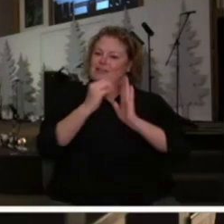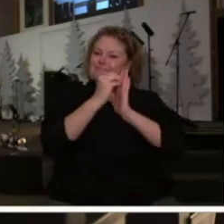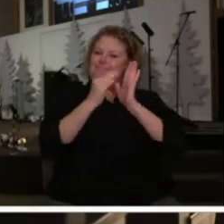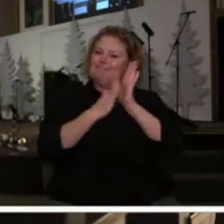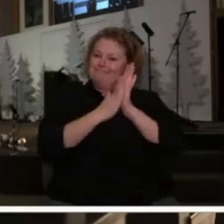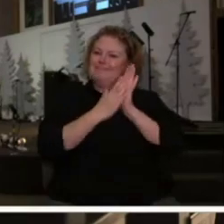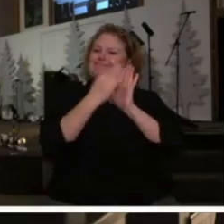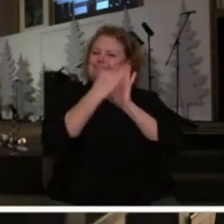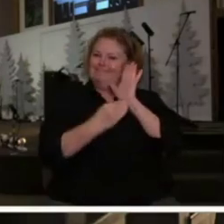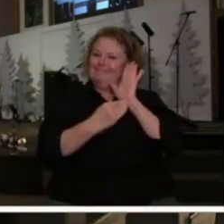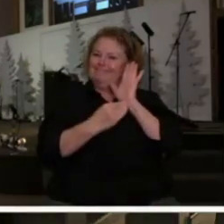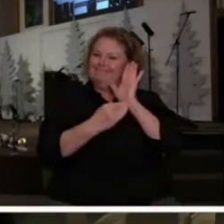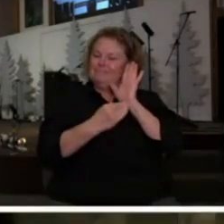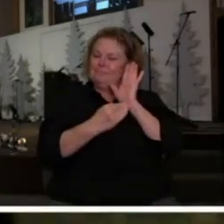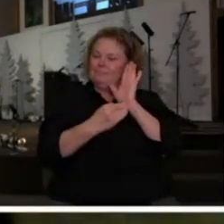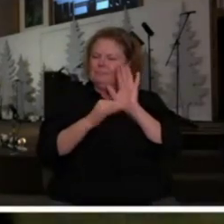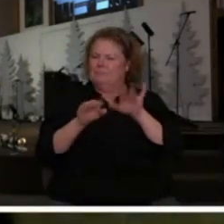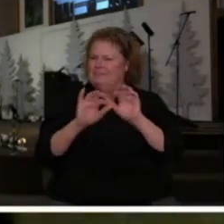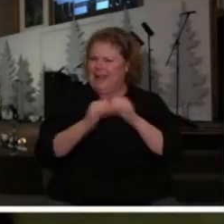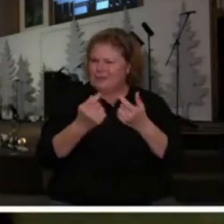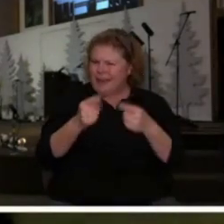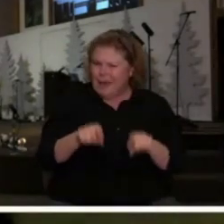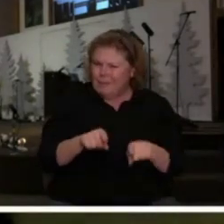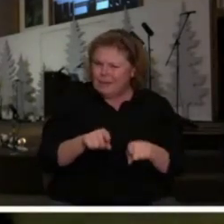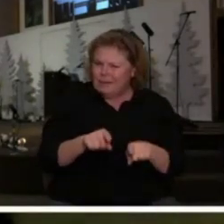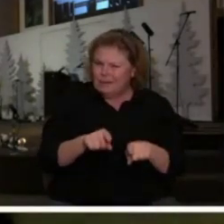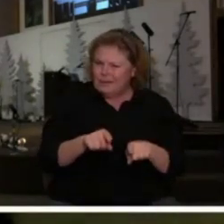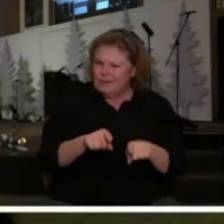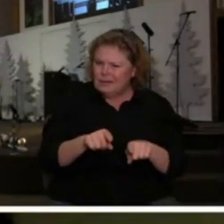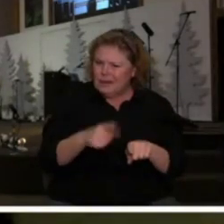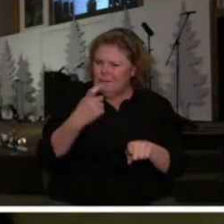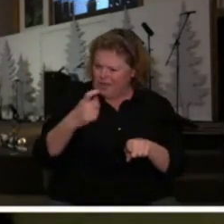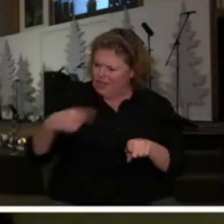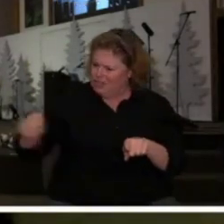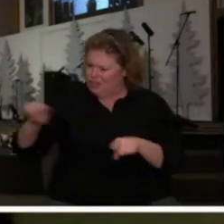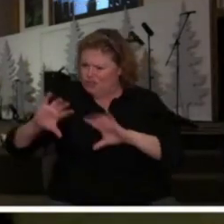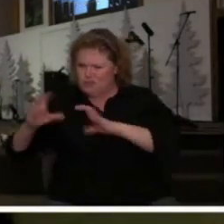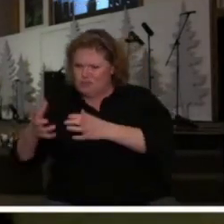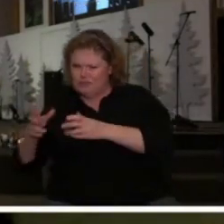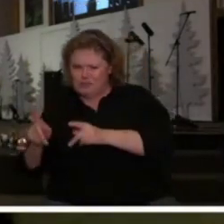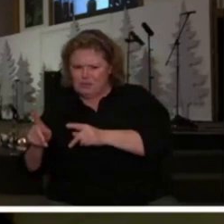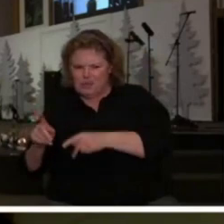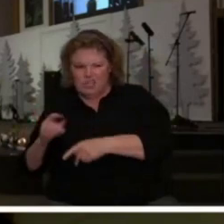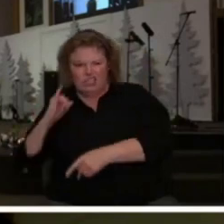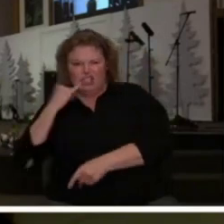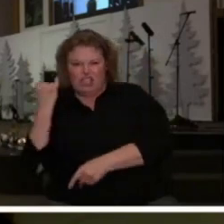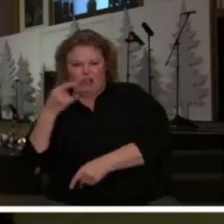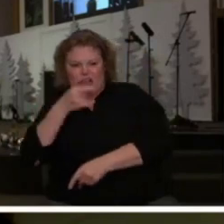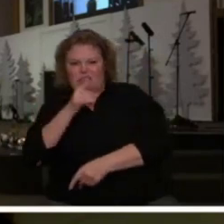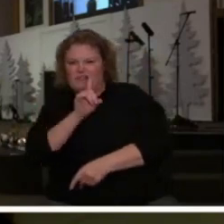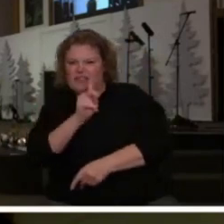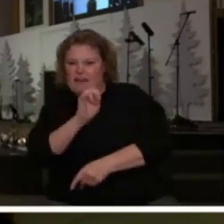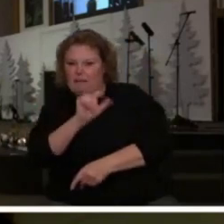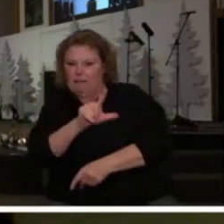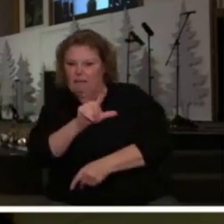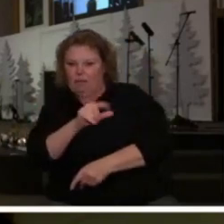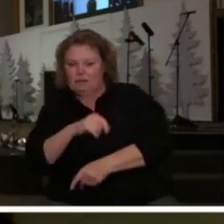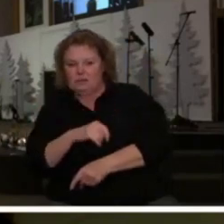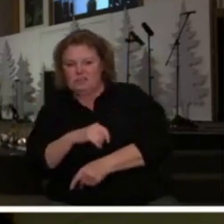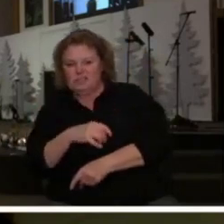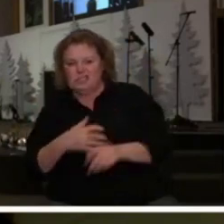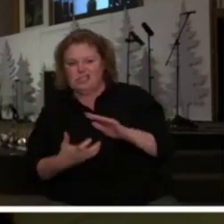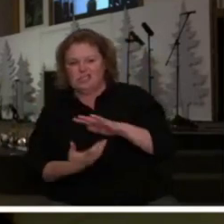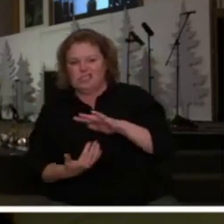how does this all happen it all happens because there was a bunch of people that were jealous of a man of God who